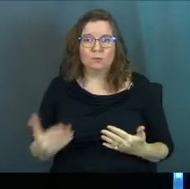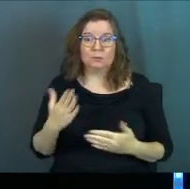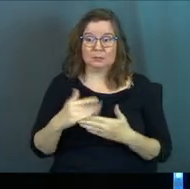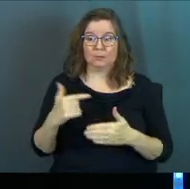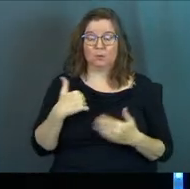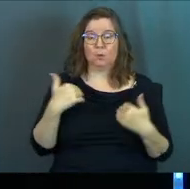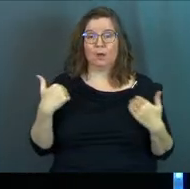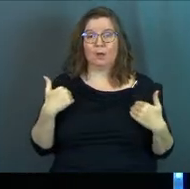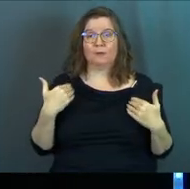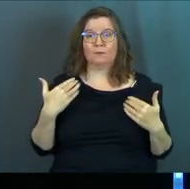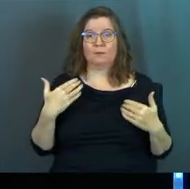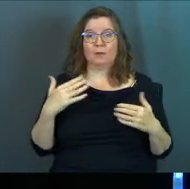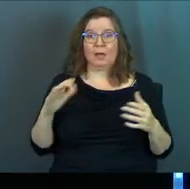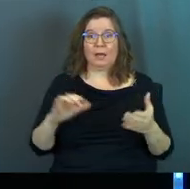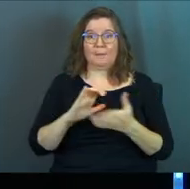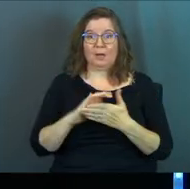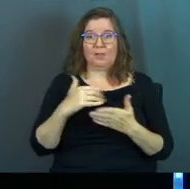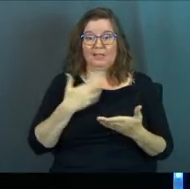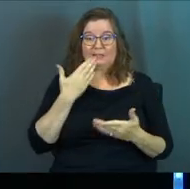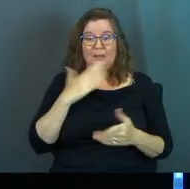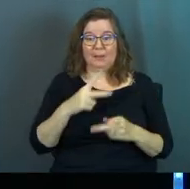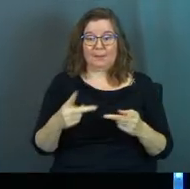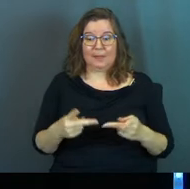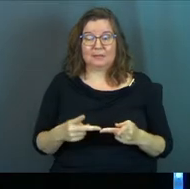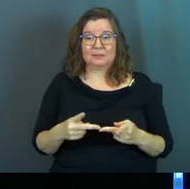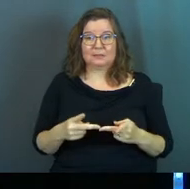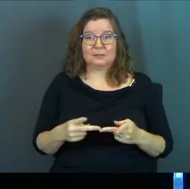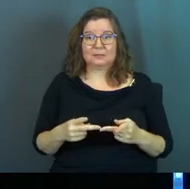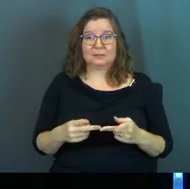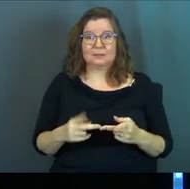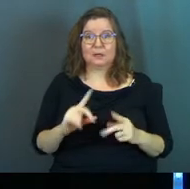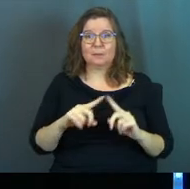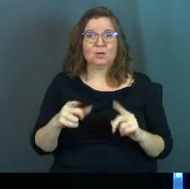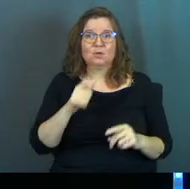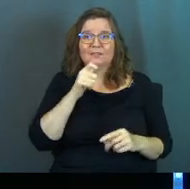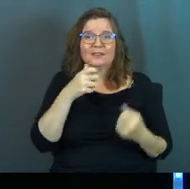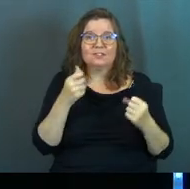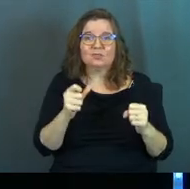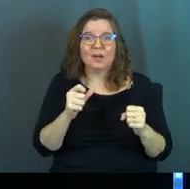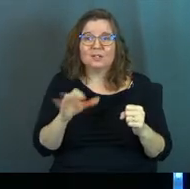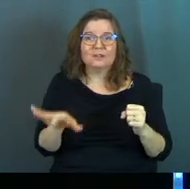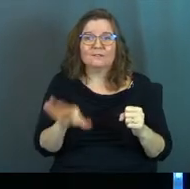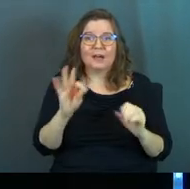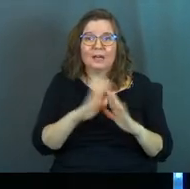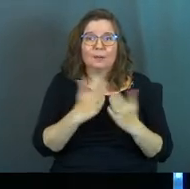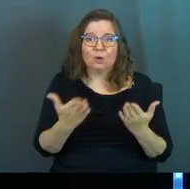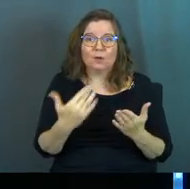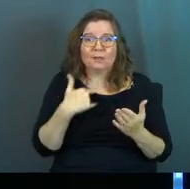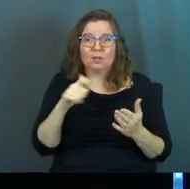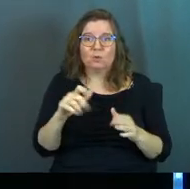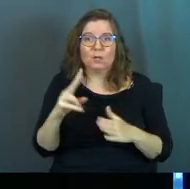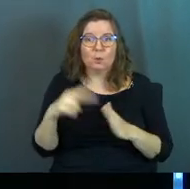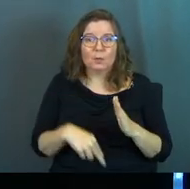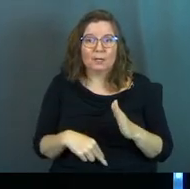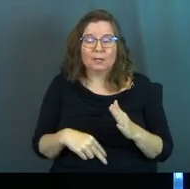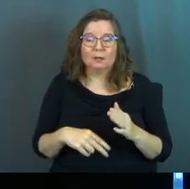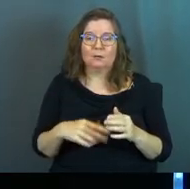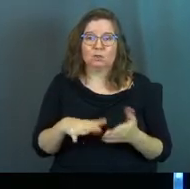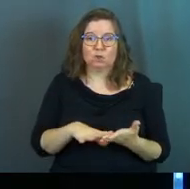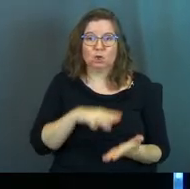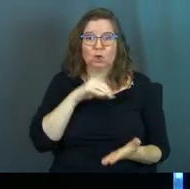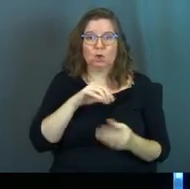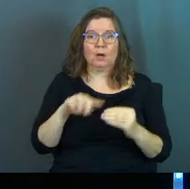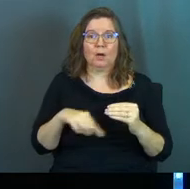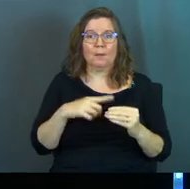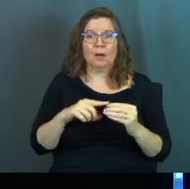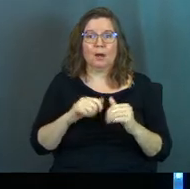Some of you guys have got a marriage that's in a bad place but you've not even tried to find a book that you could read to